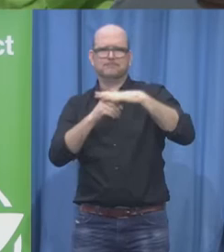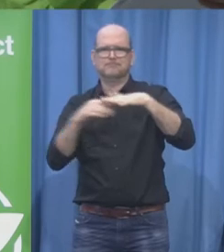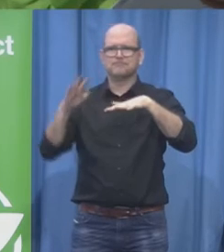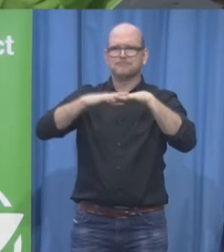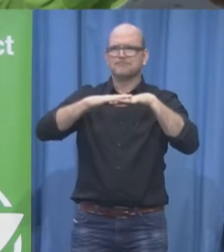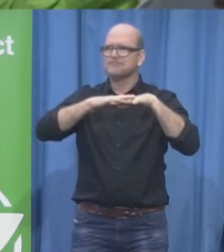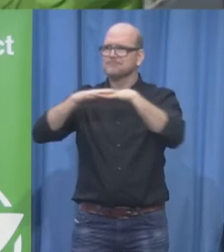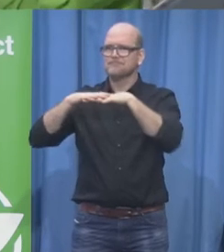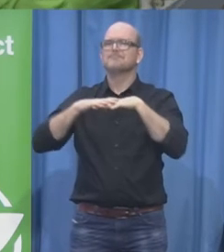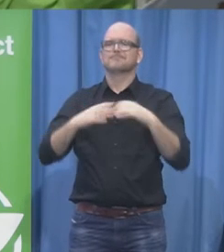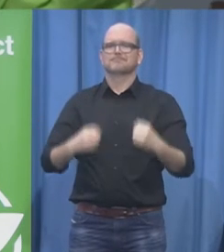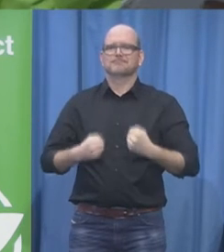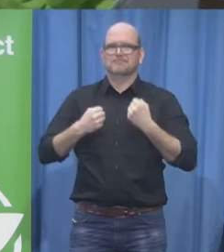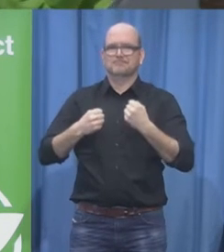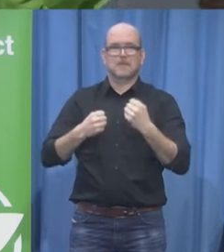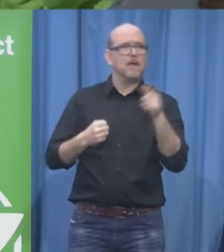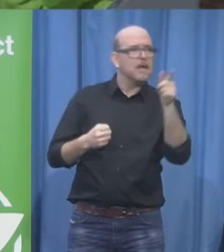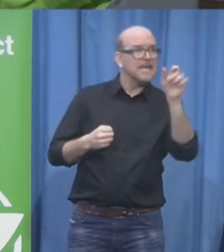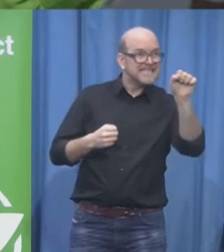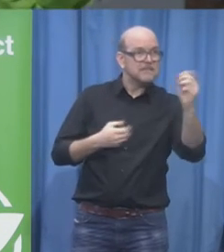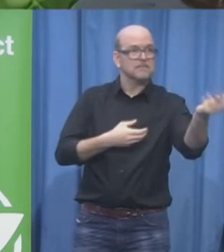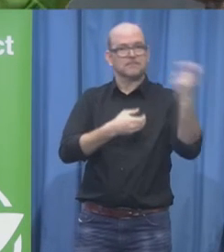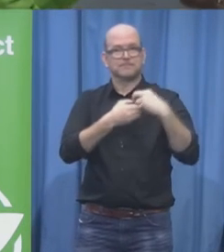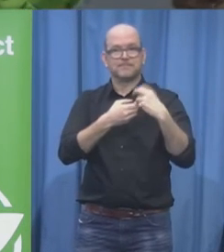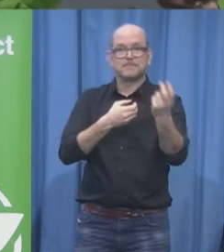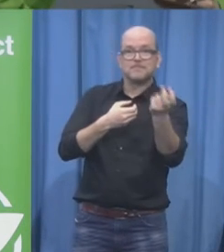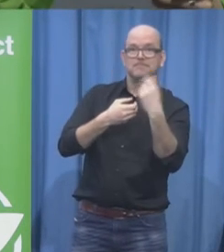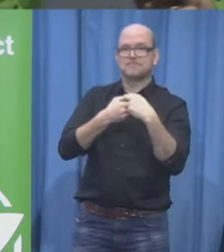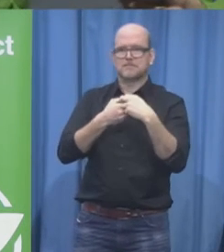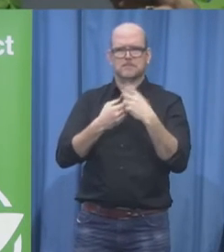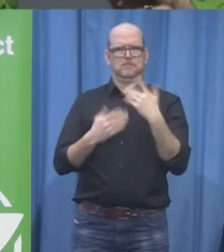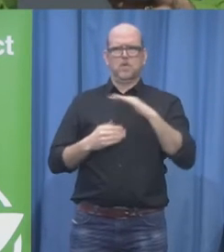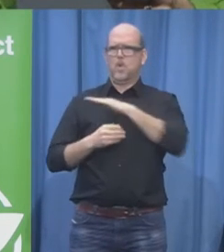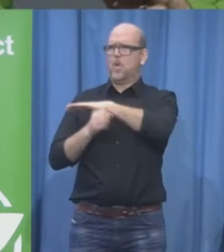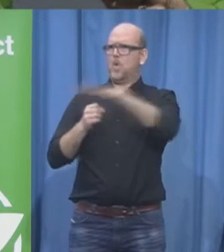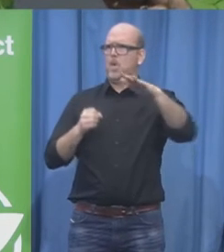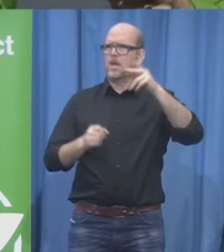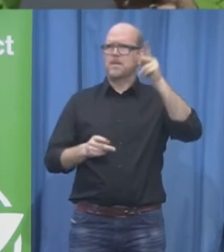and human difference is what makes us so magnificent